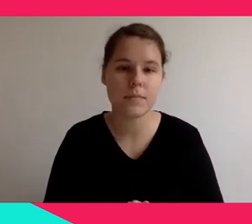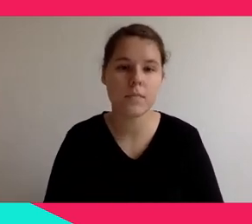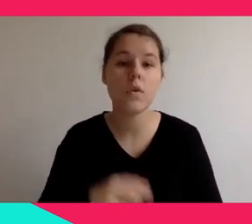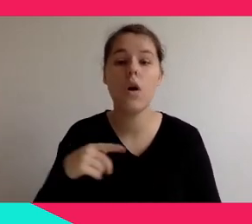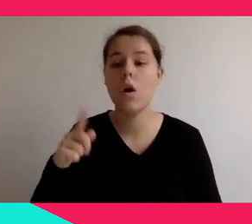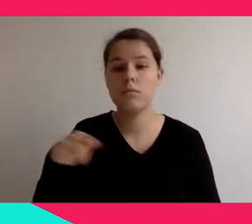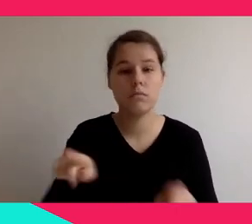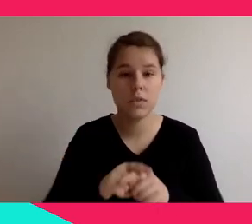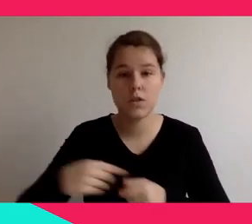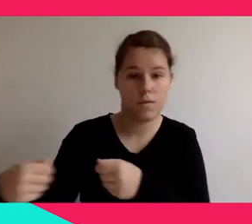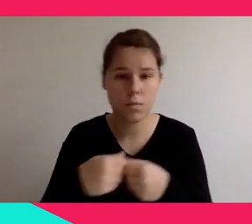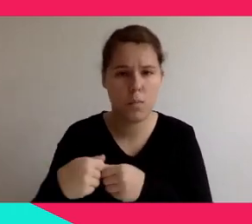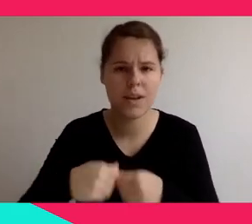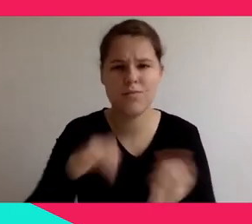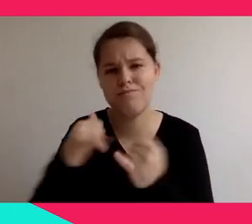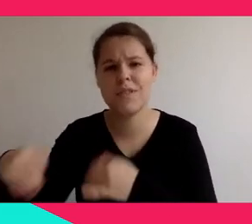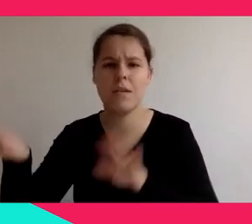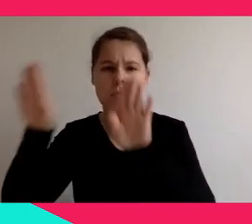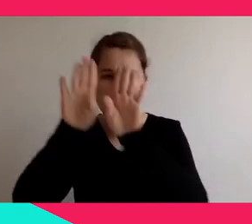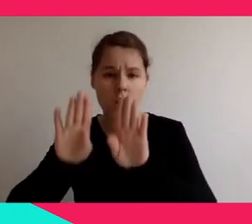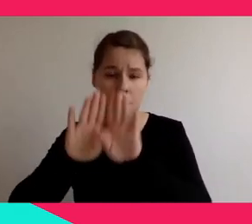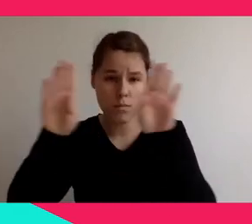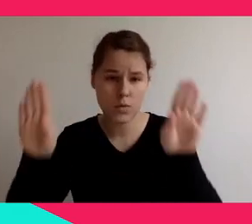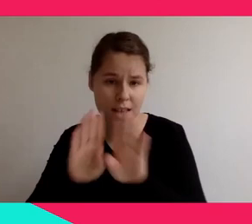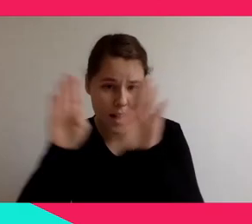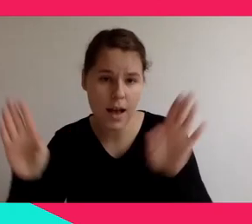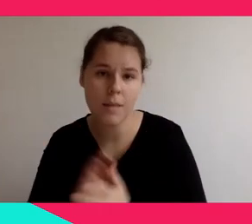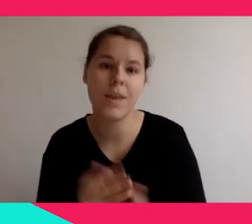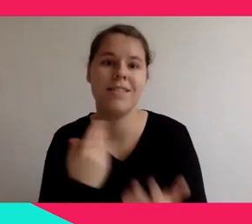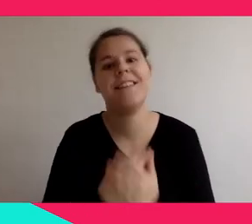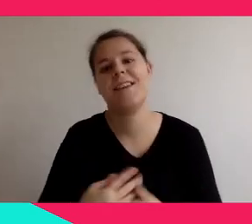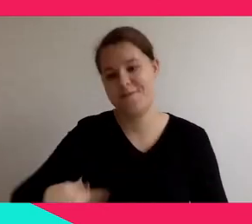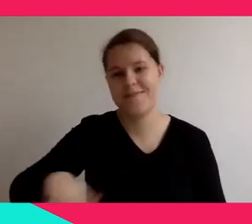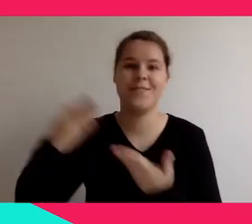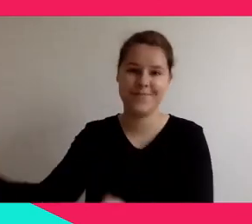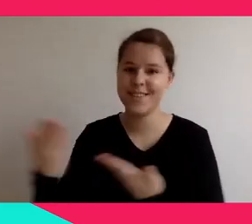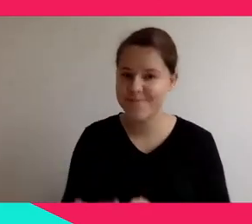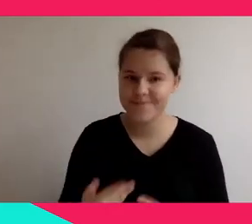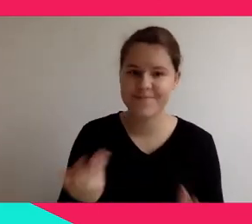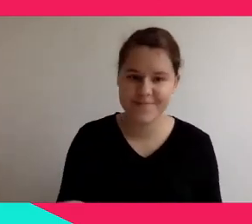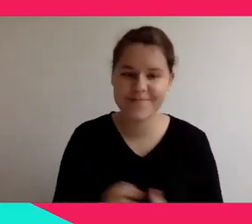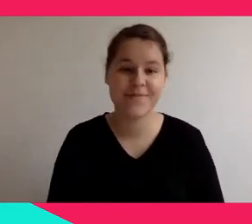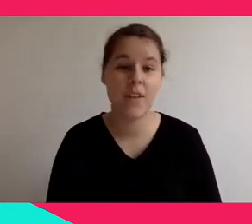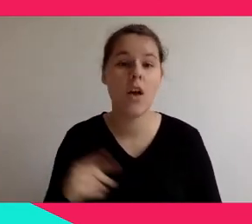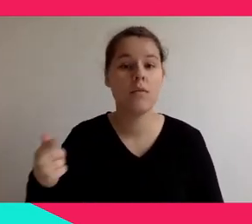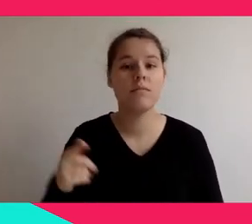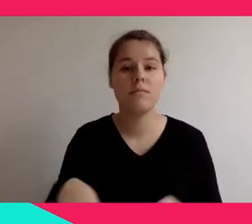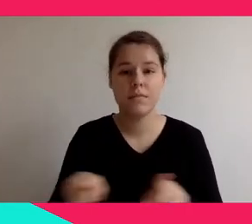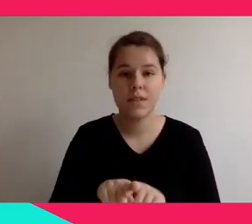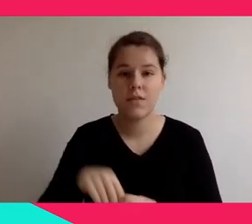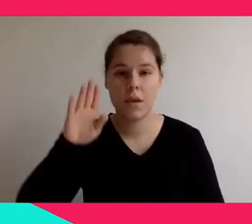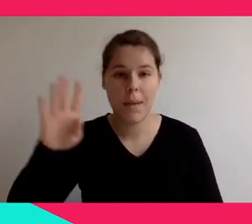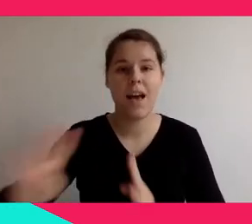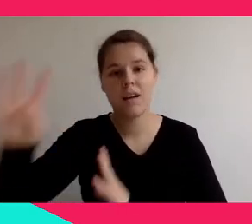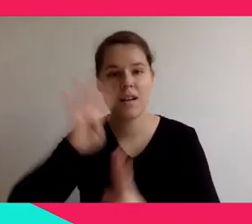this is one of the reasons why he's here today with us and but also corporate clients throughout the world to enhance their